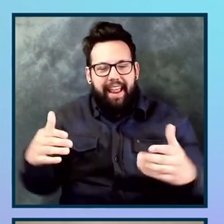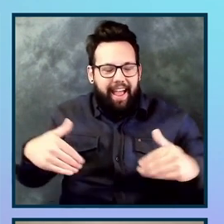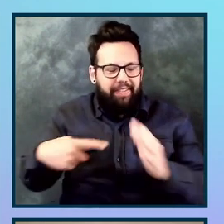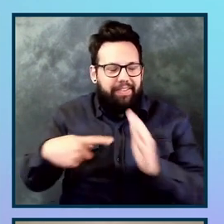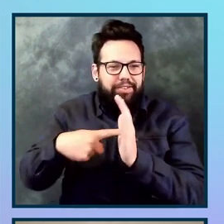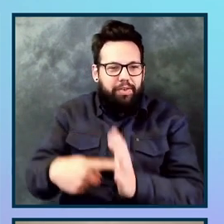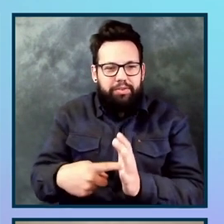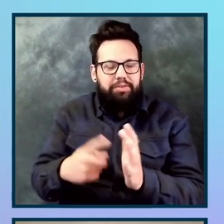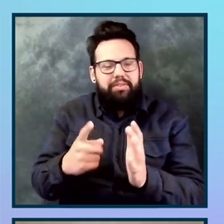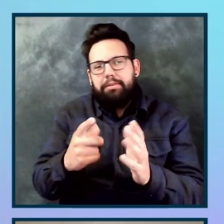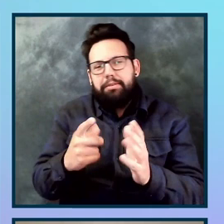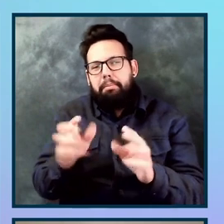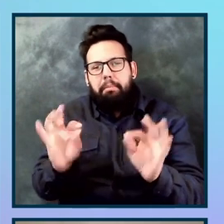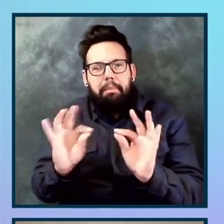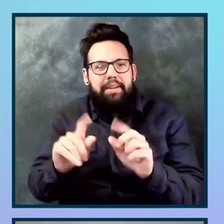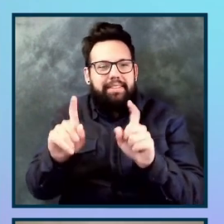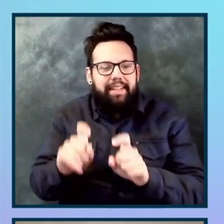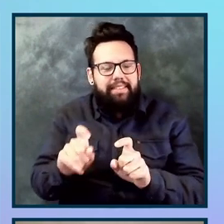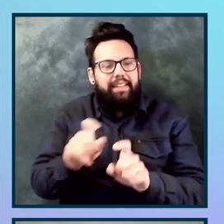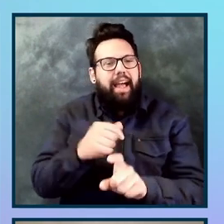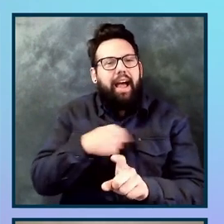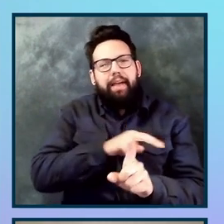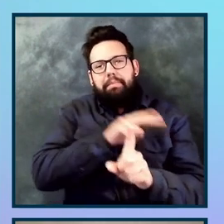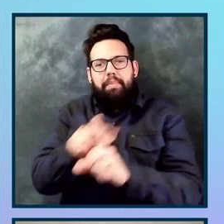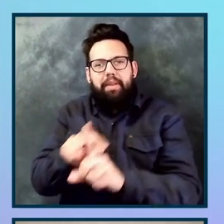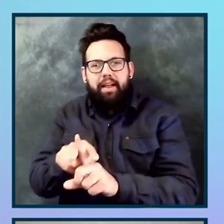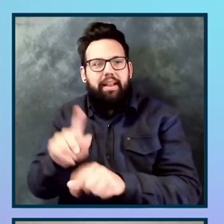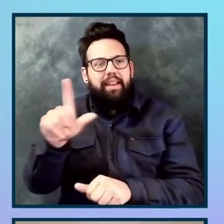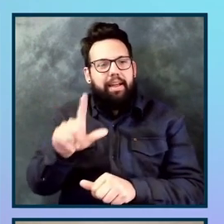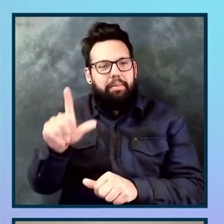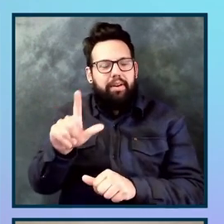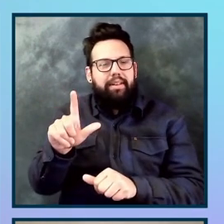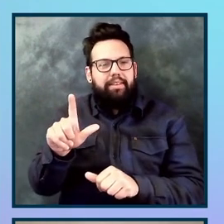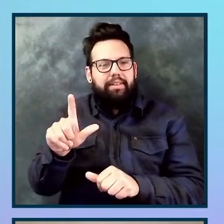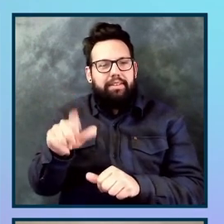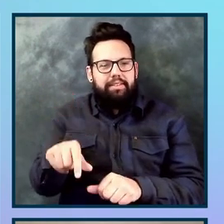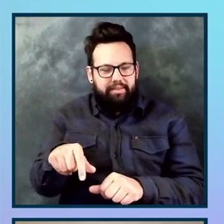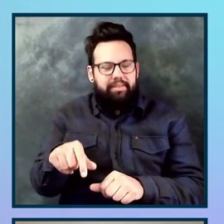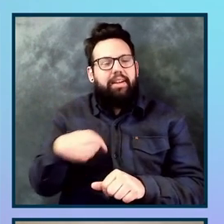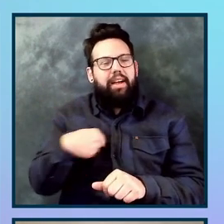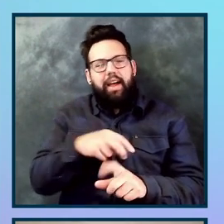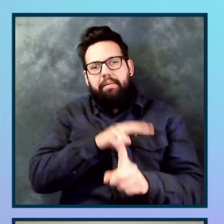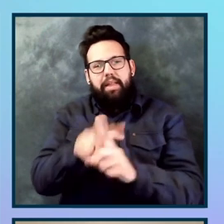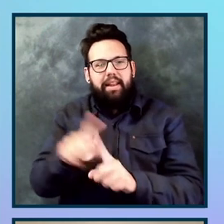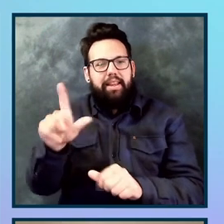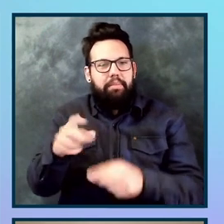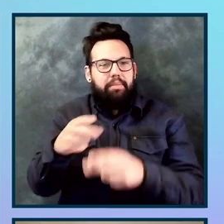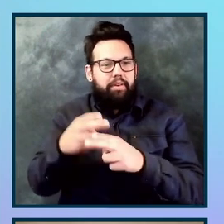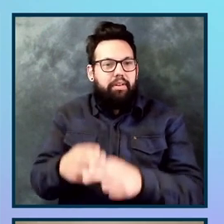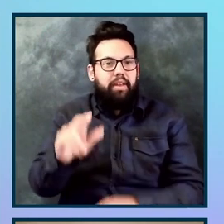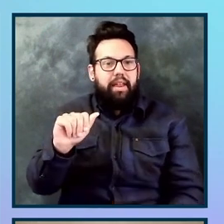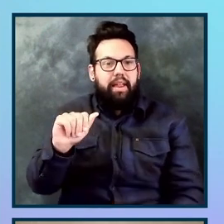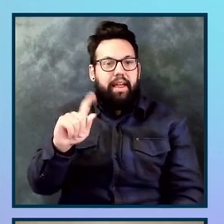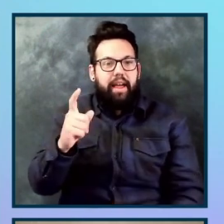tests. I'm using a cool library called here. Let me make this part of the window bigger. Sorry about that. So we have a awesome library called Axpuppeteer.